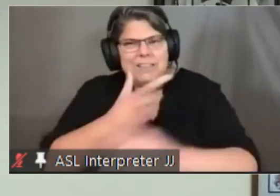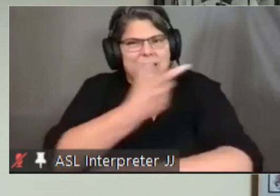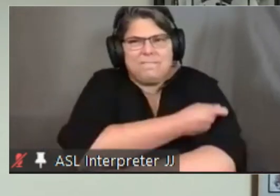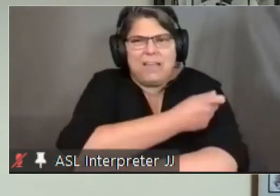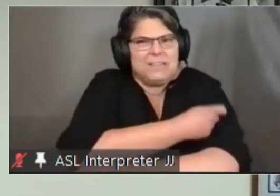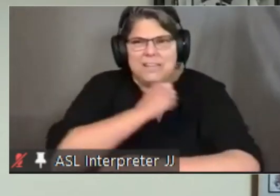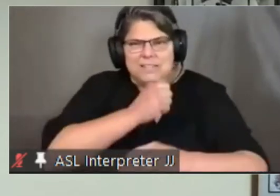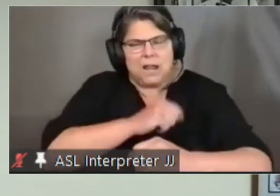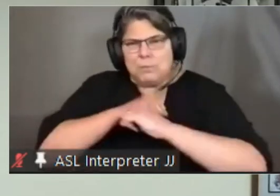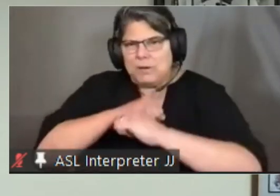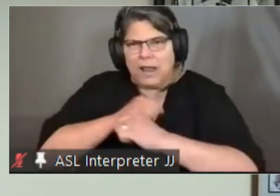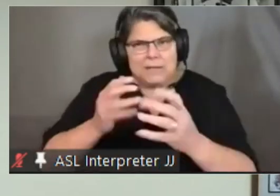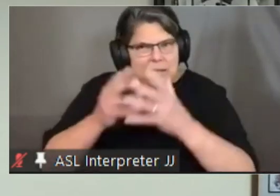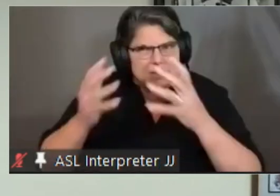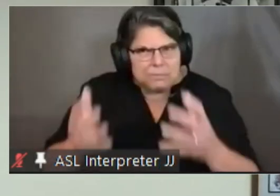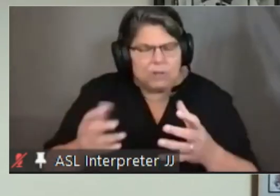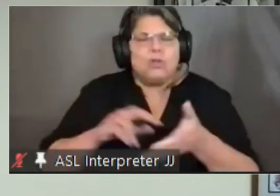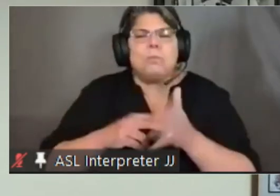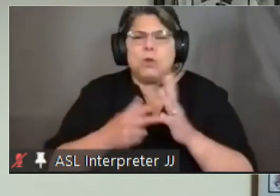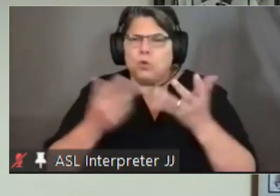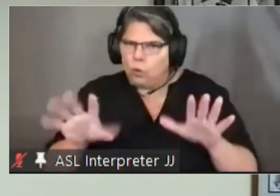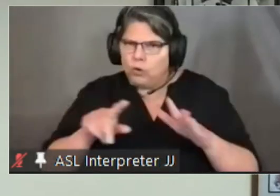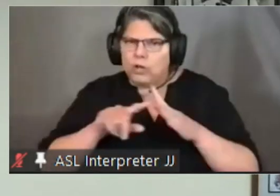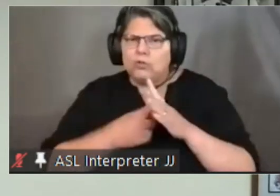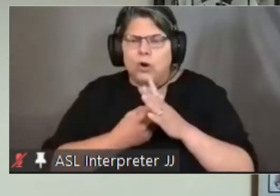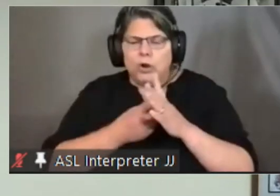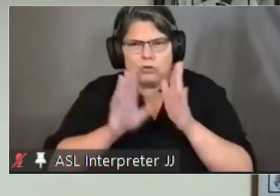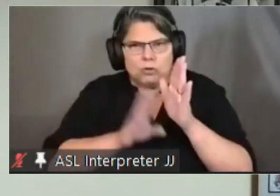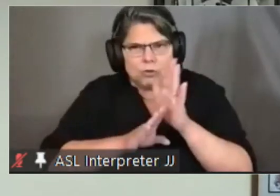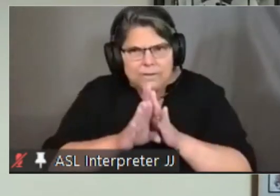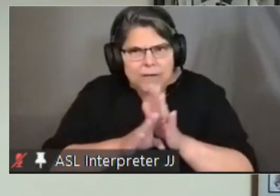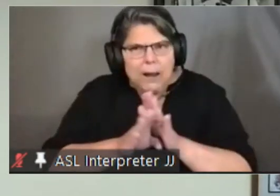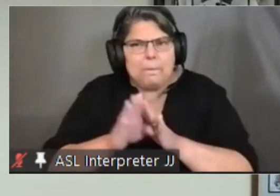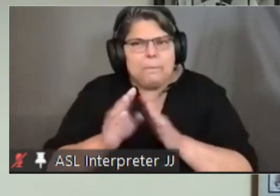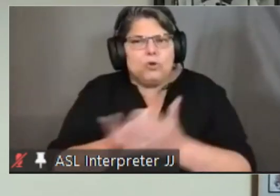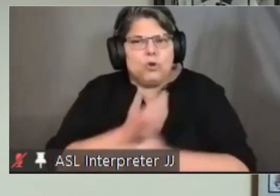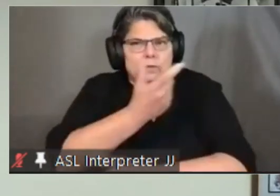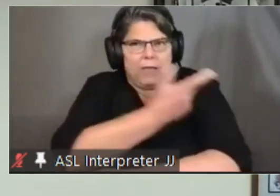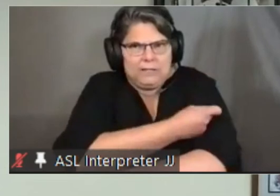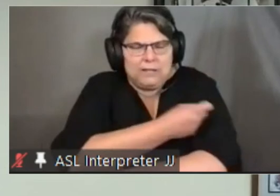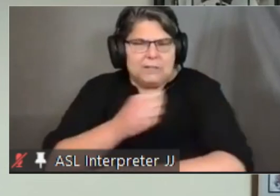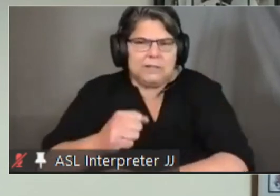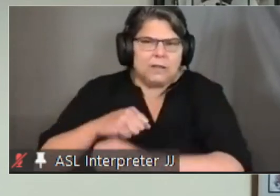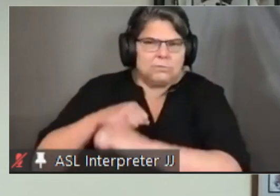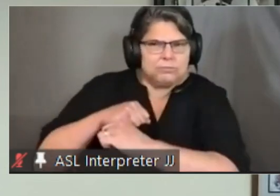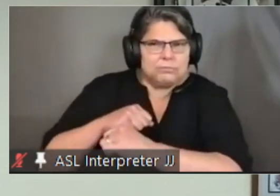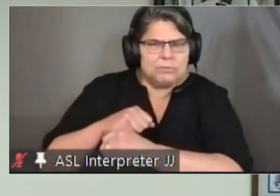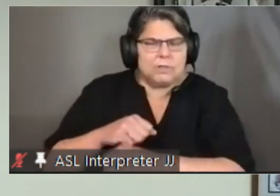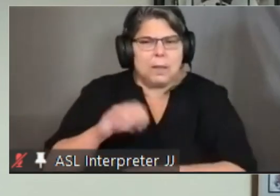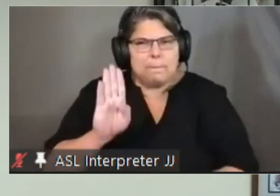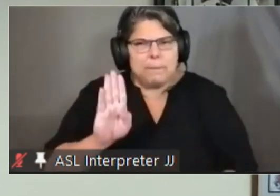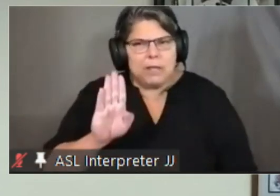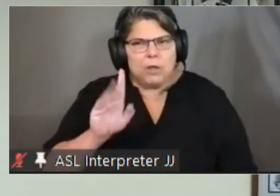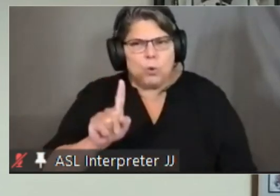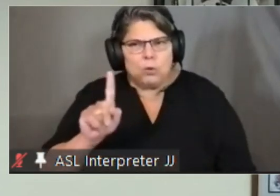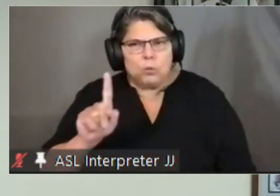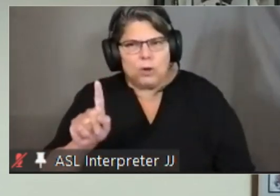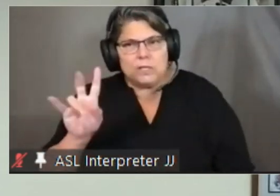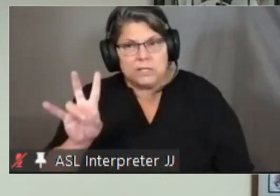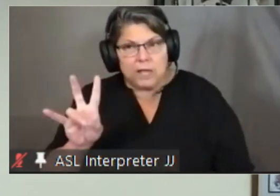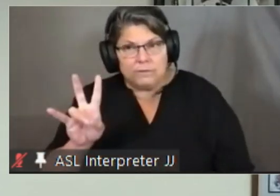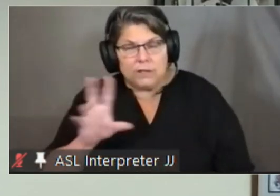developing vaccines that will be able to attack the uh b117 and the uh